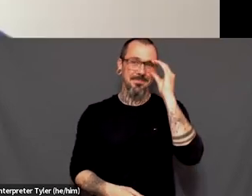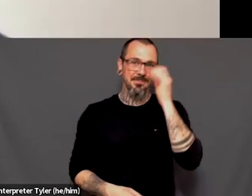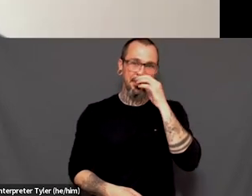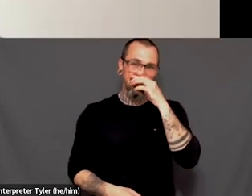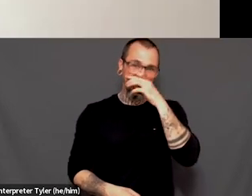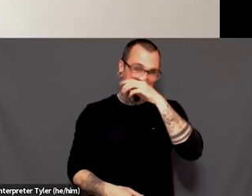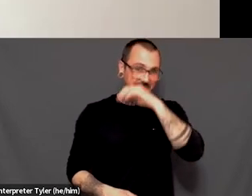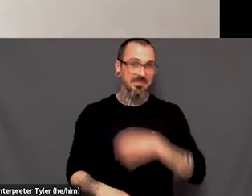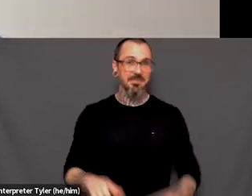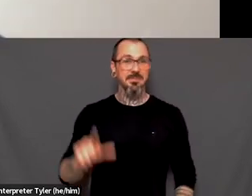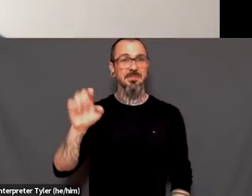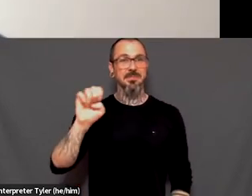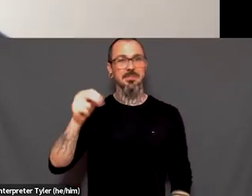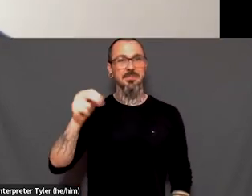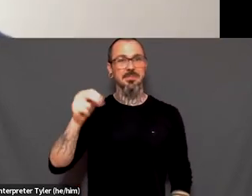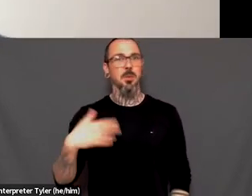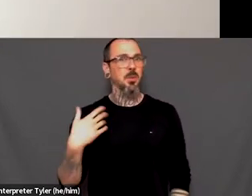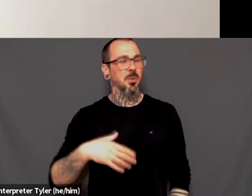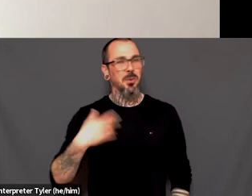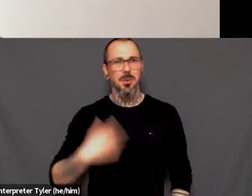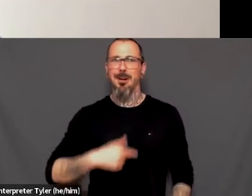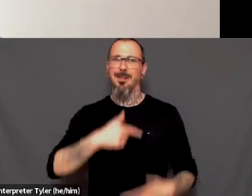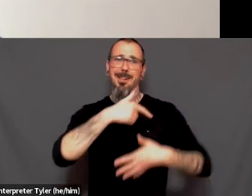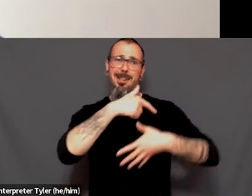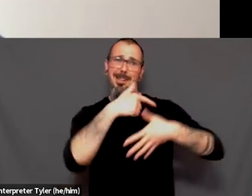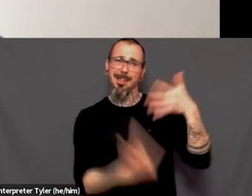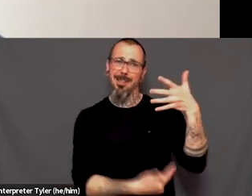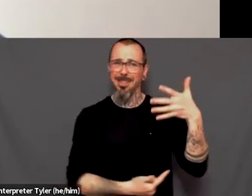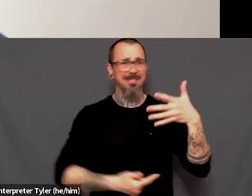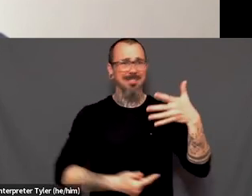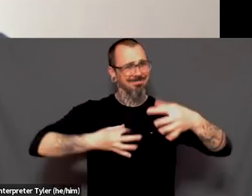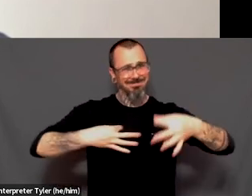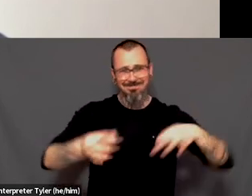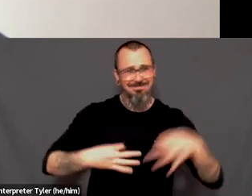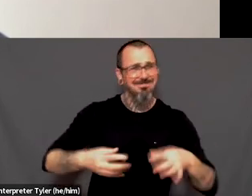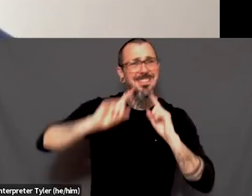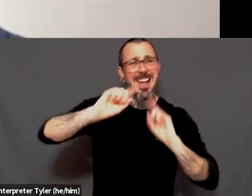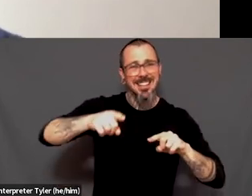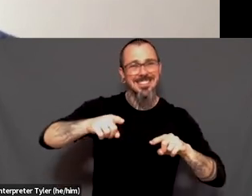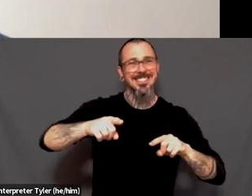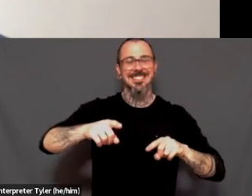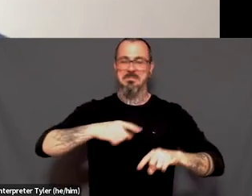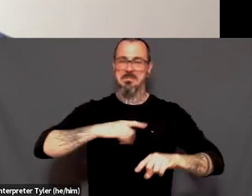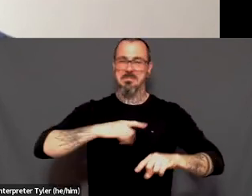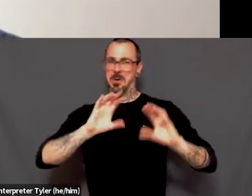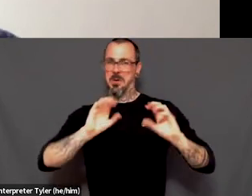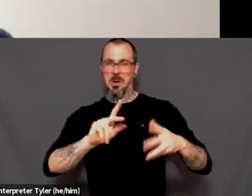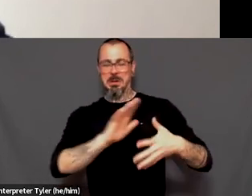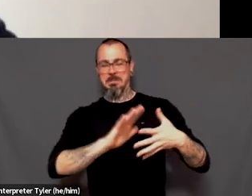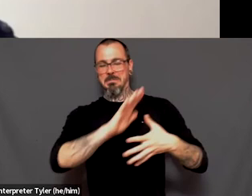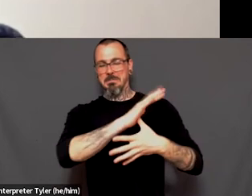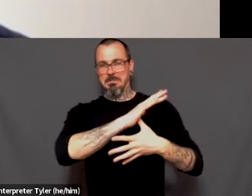Um, yeah, I have so many thoughts and I'm trying to think about which are the, like most relevant to state, I guess.